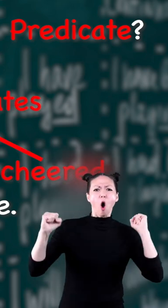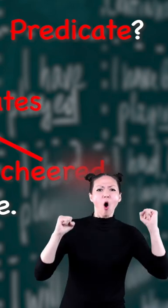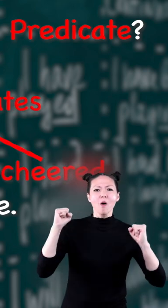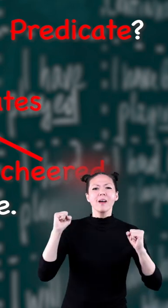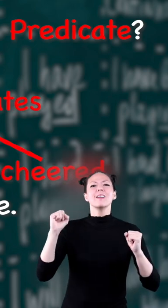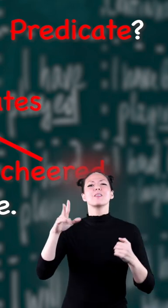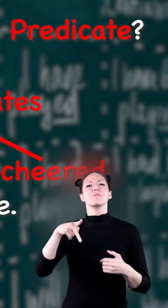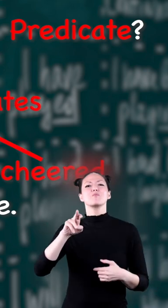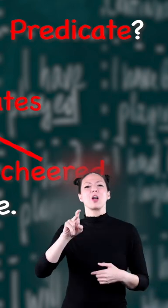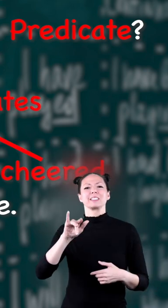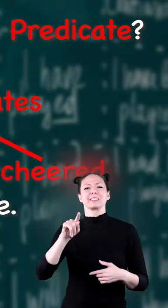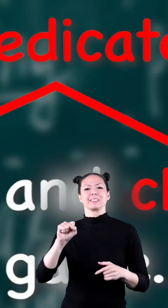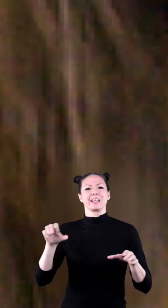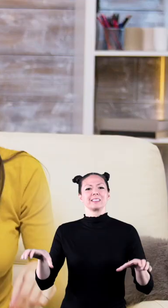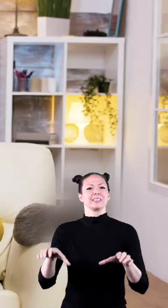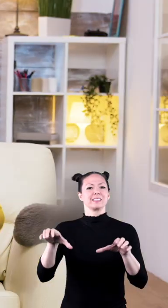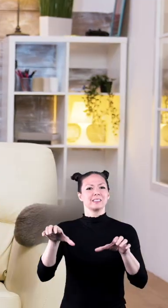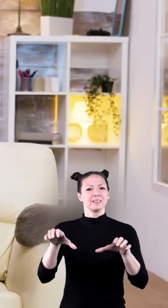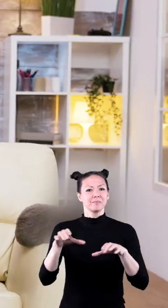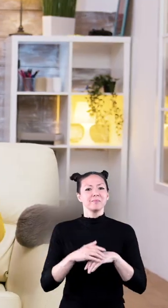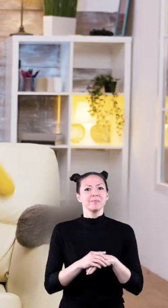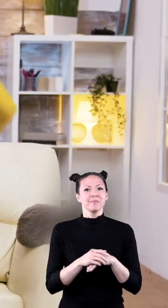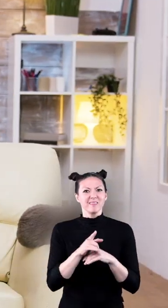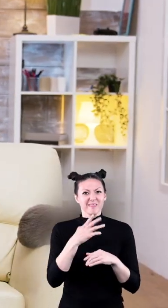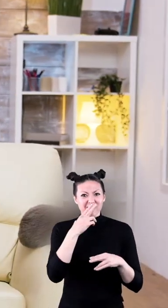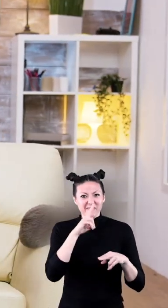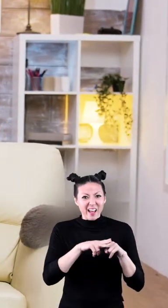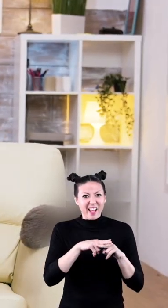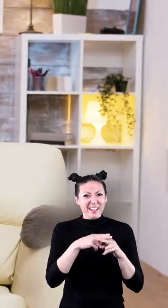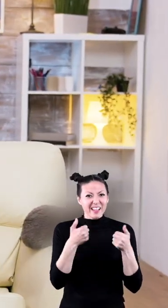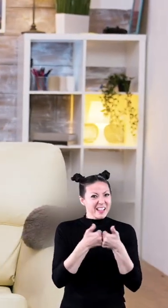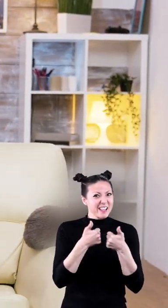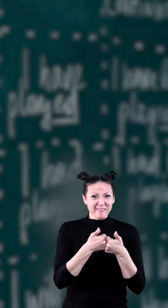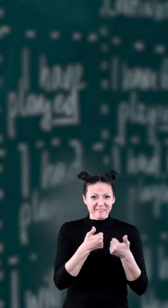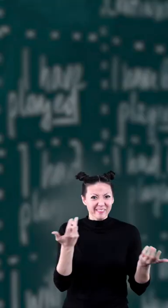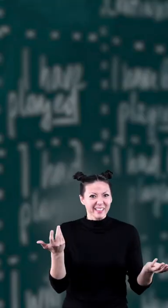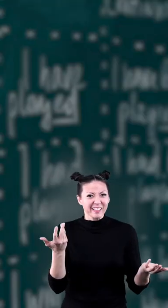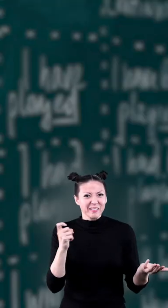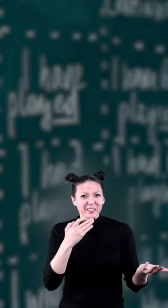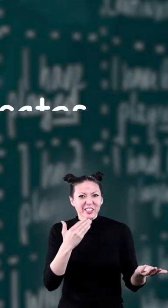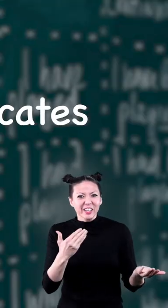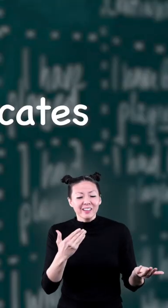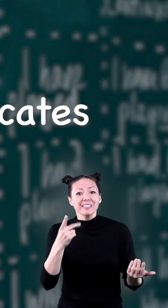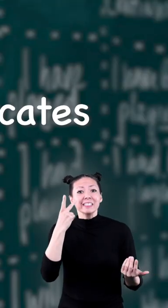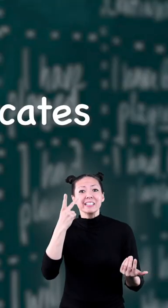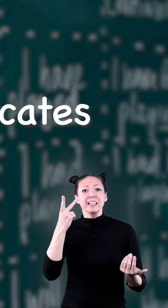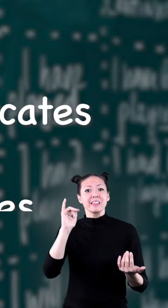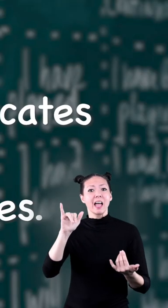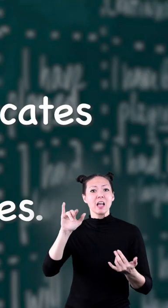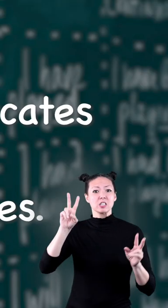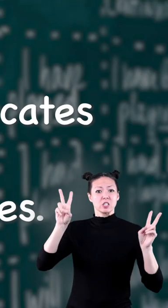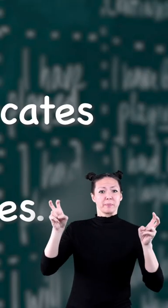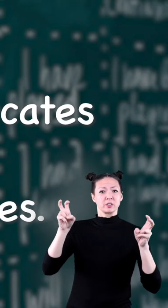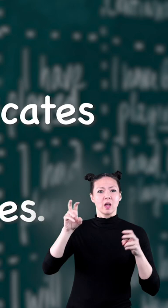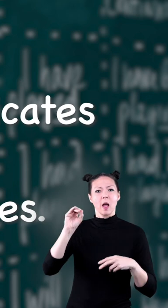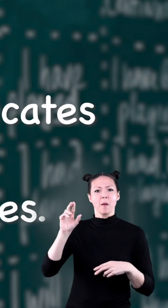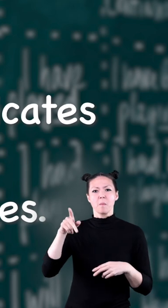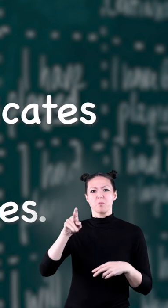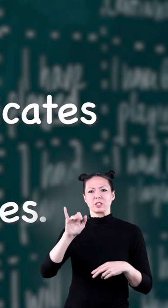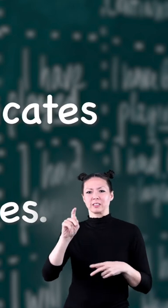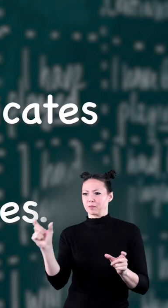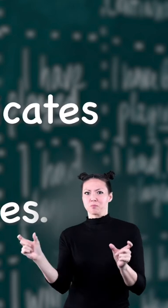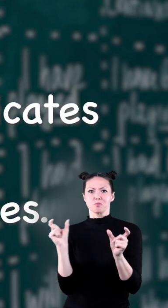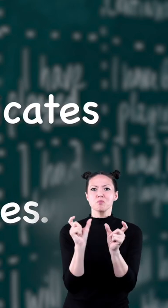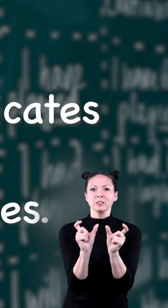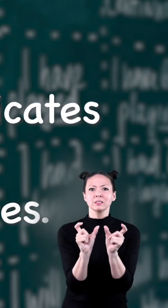and cheered are the predicates hey it must have been a good game as you can see the subjects and predicates